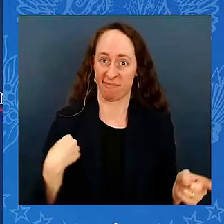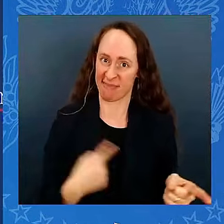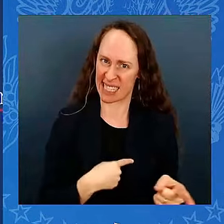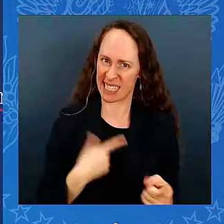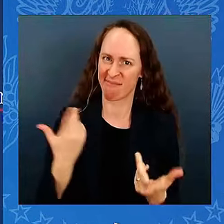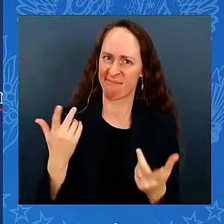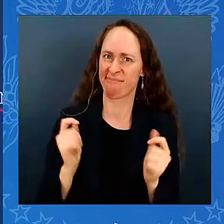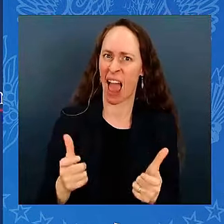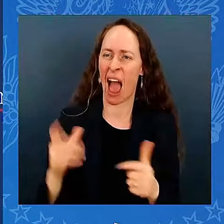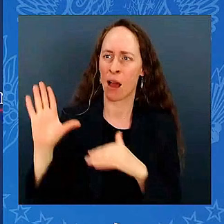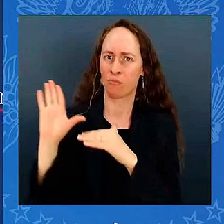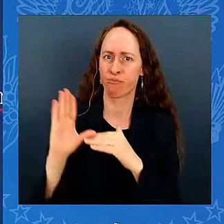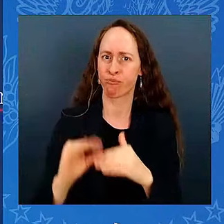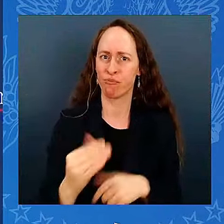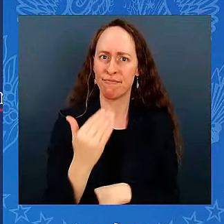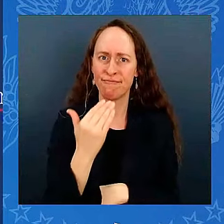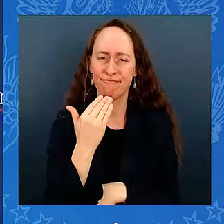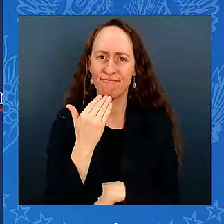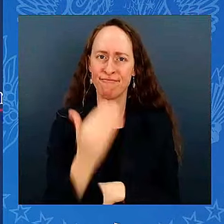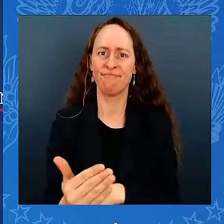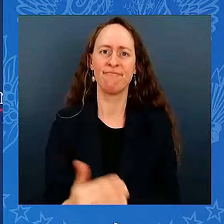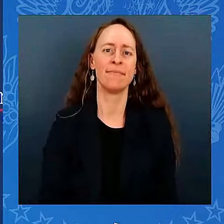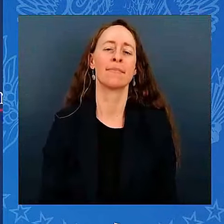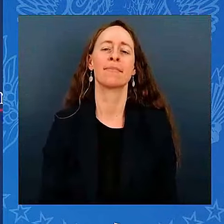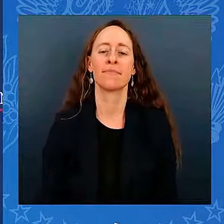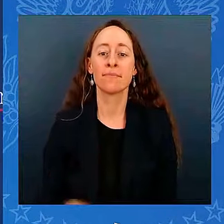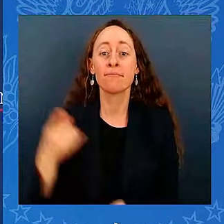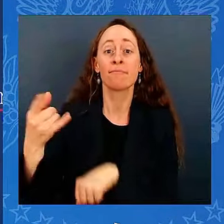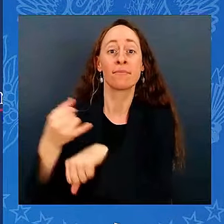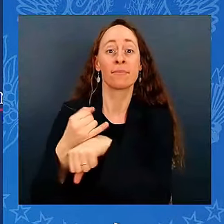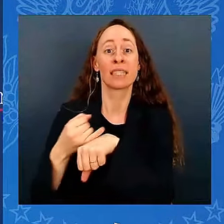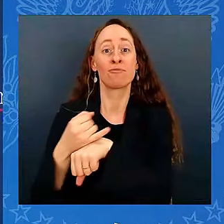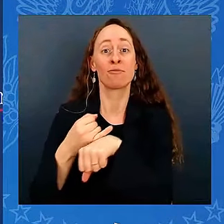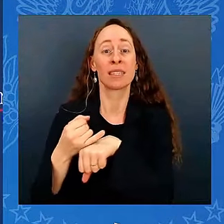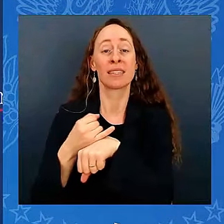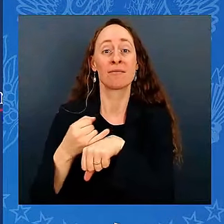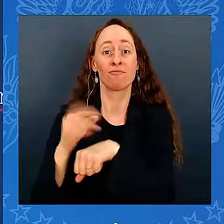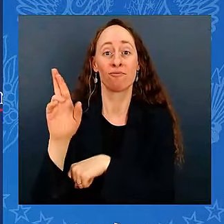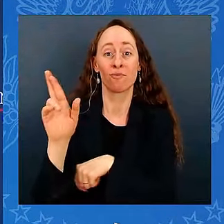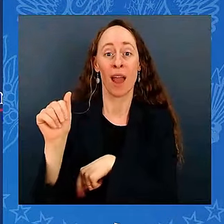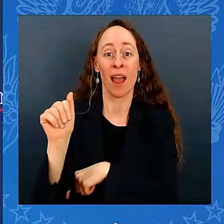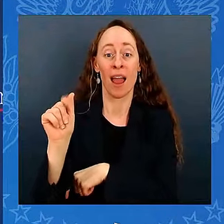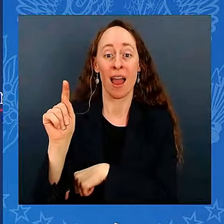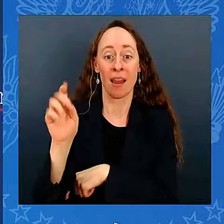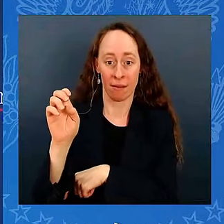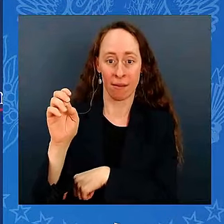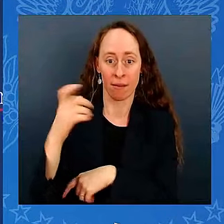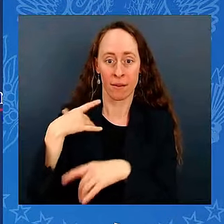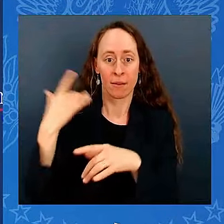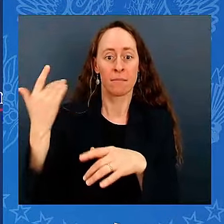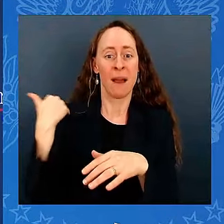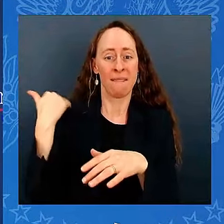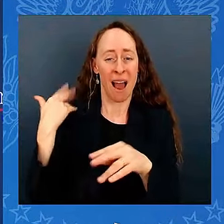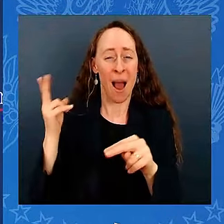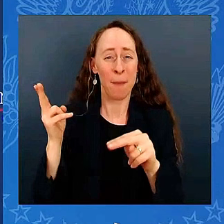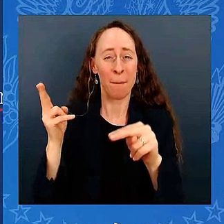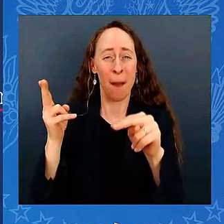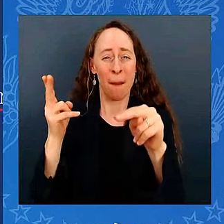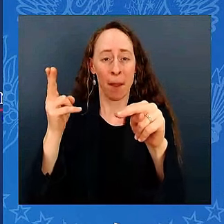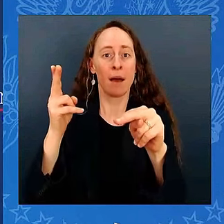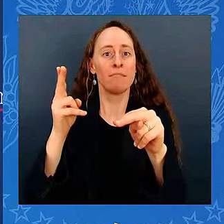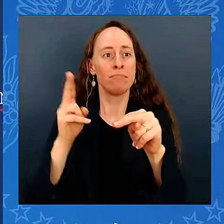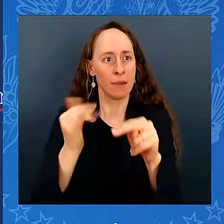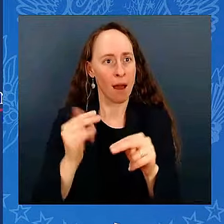rates and increases, interest rates are going to be coming down, and they're expected to go down further. And that's a good